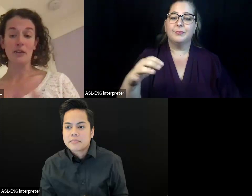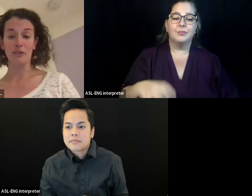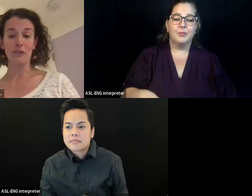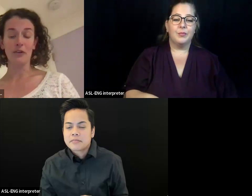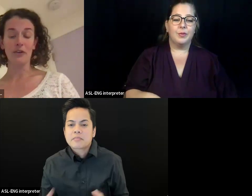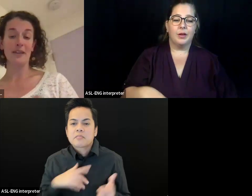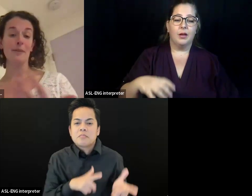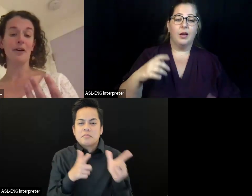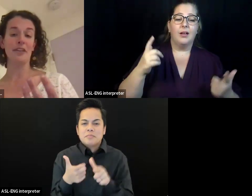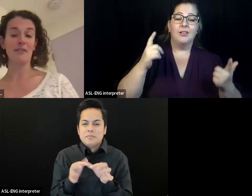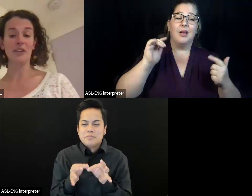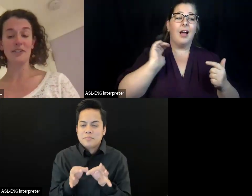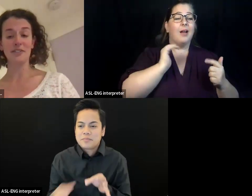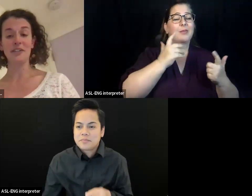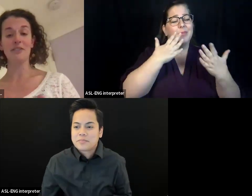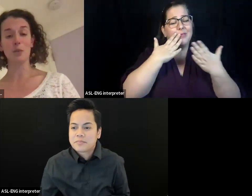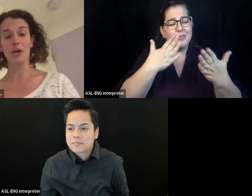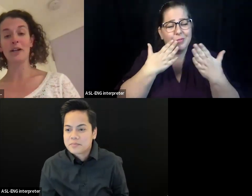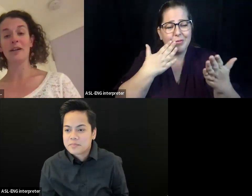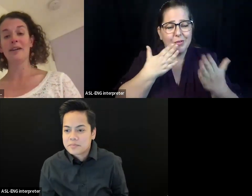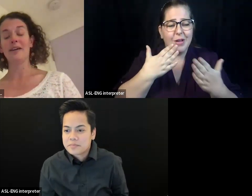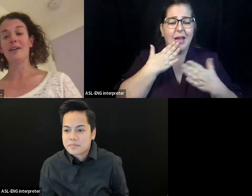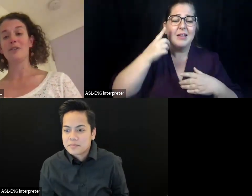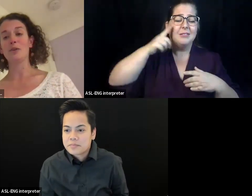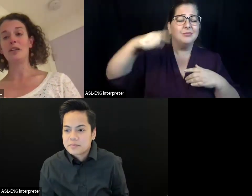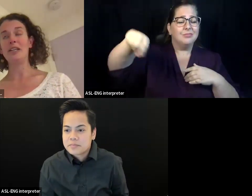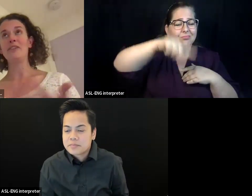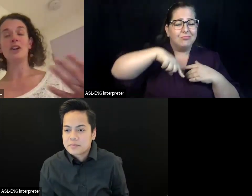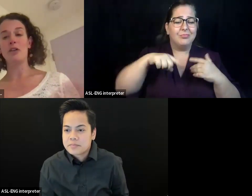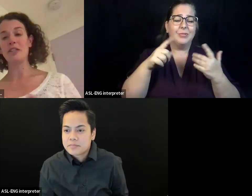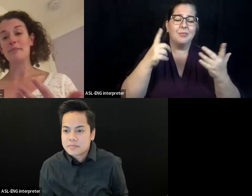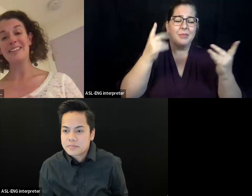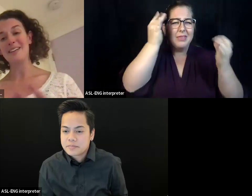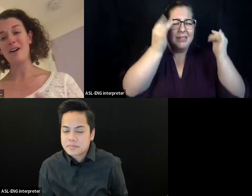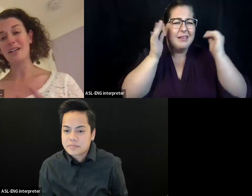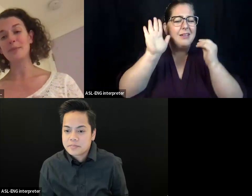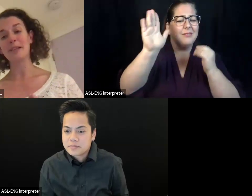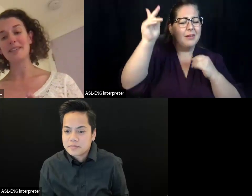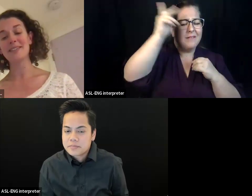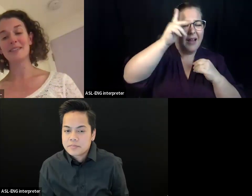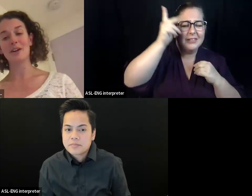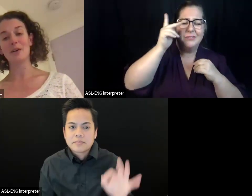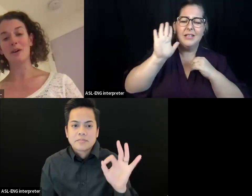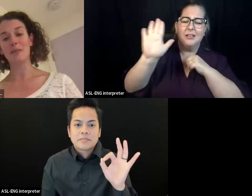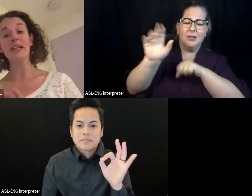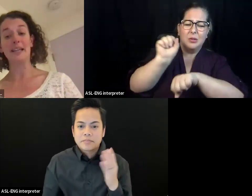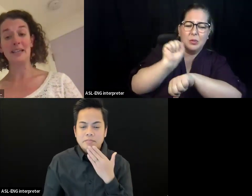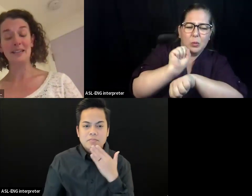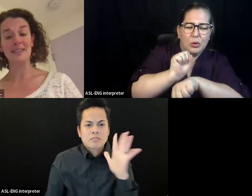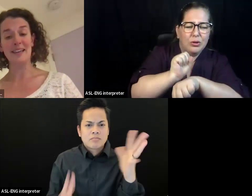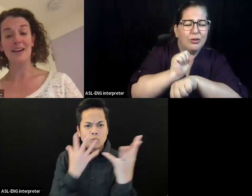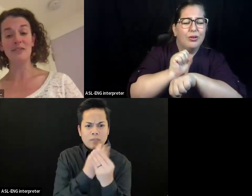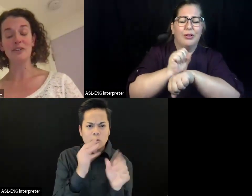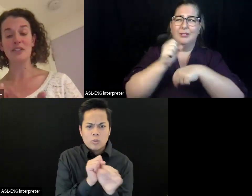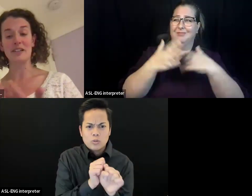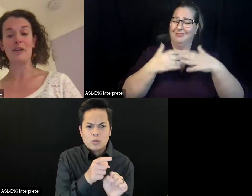grateful for and think about that philosophy of the work. Uh, so even in all these messy, hardest places that our, our planning